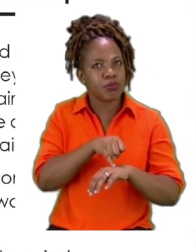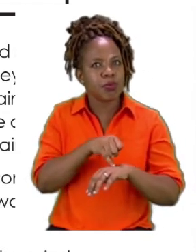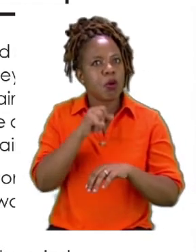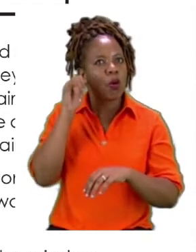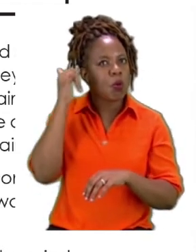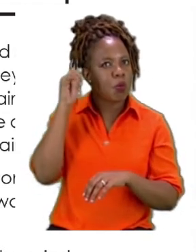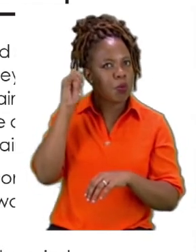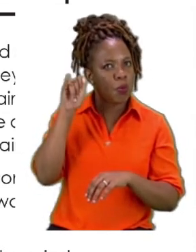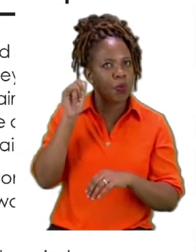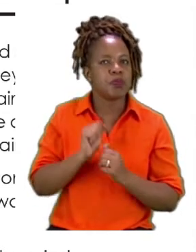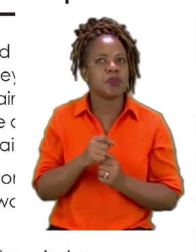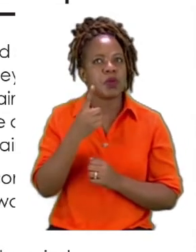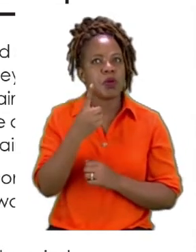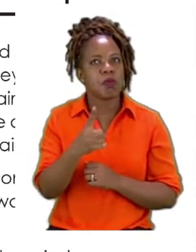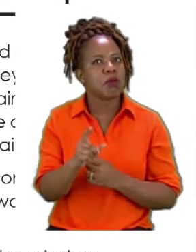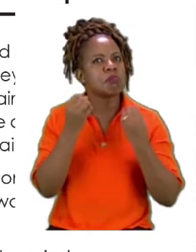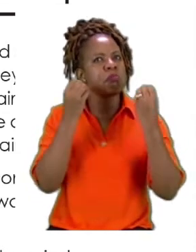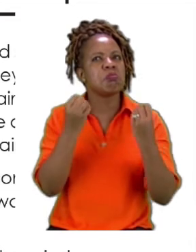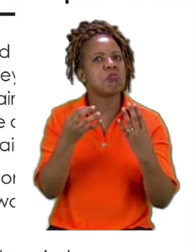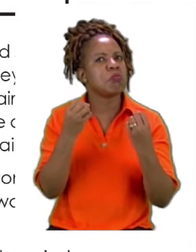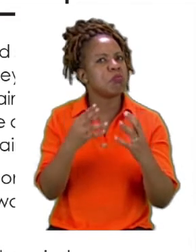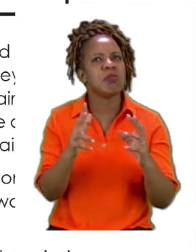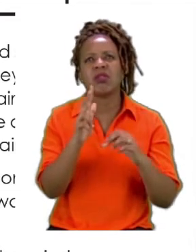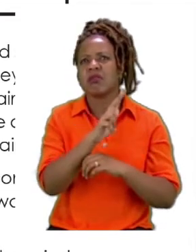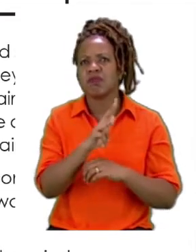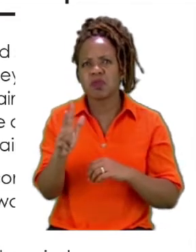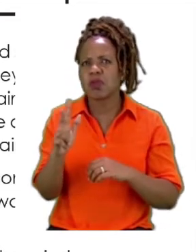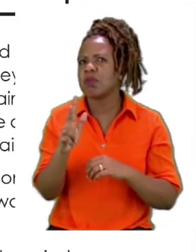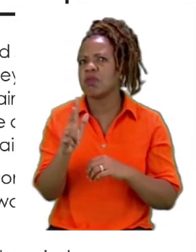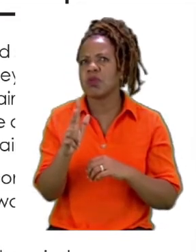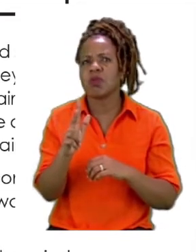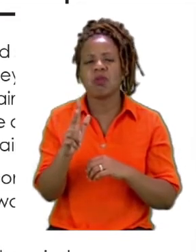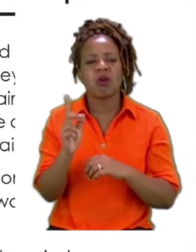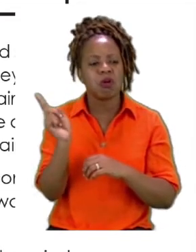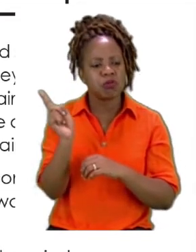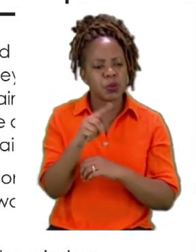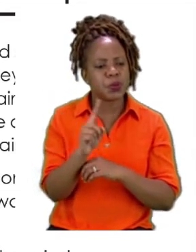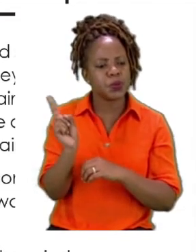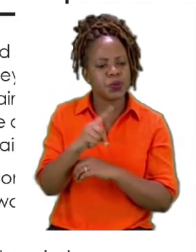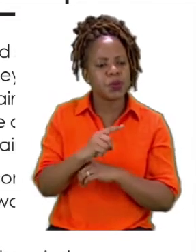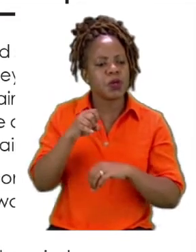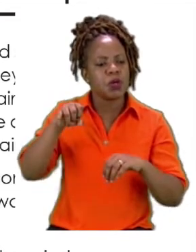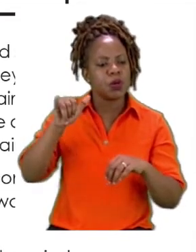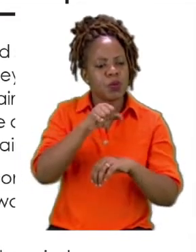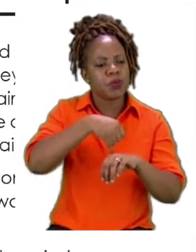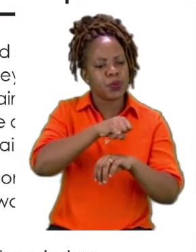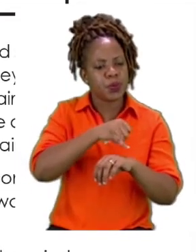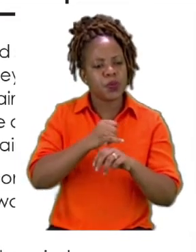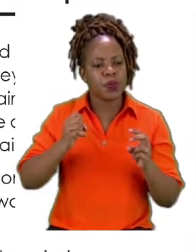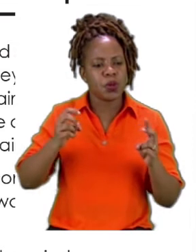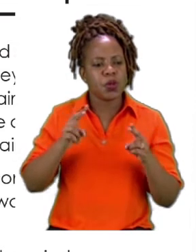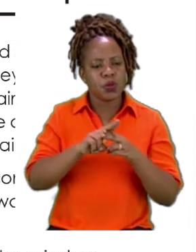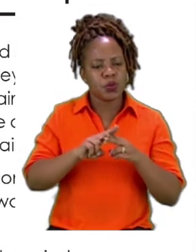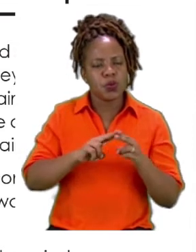drive with the train to the airport. They stood in